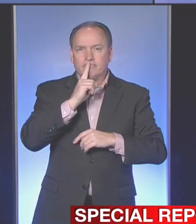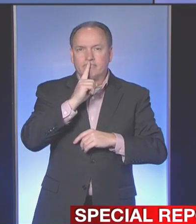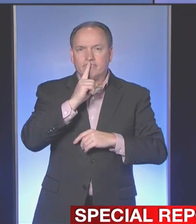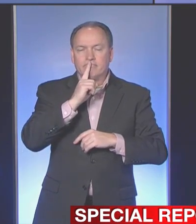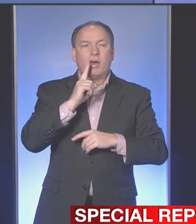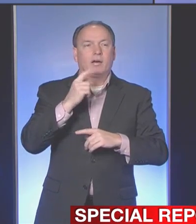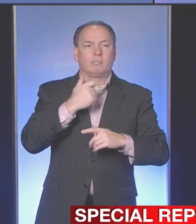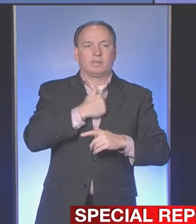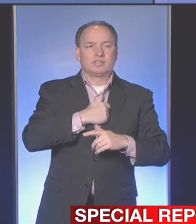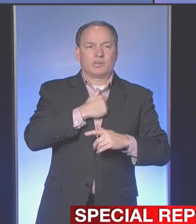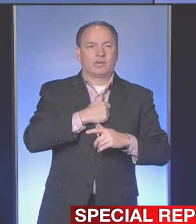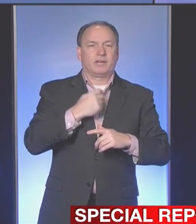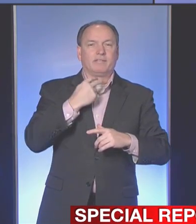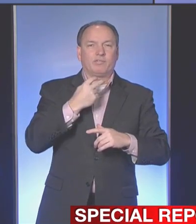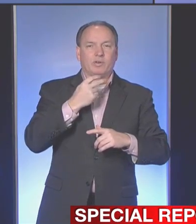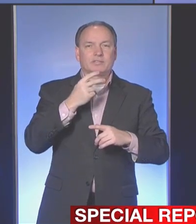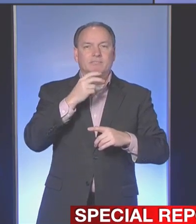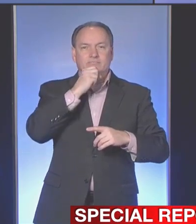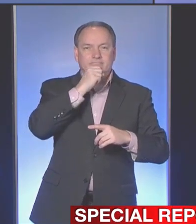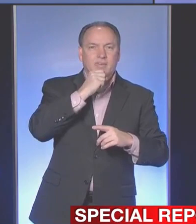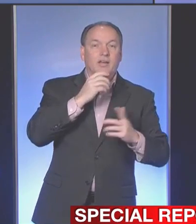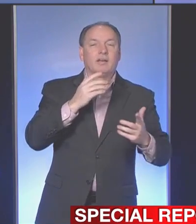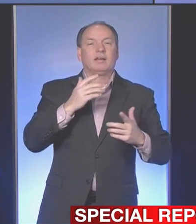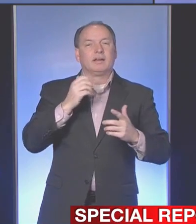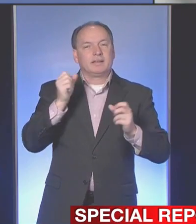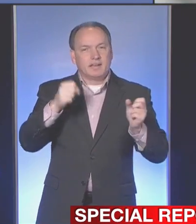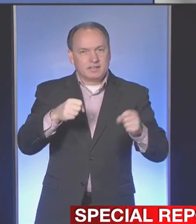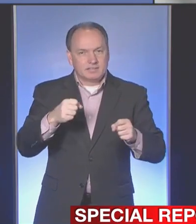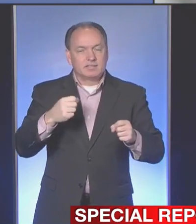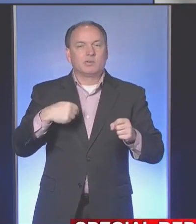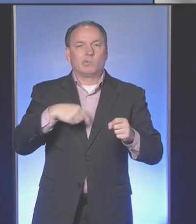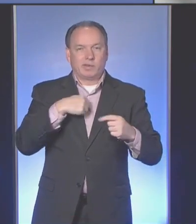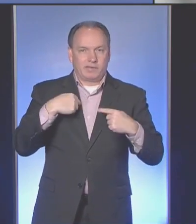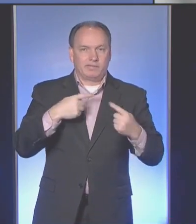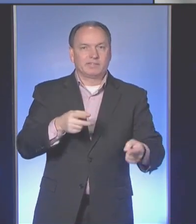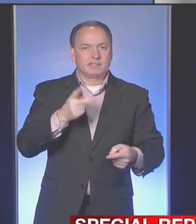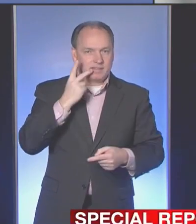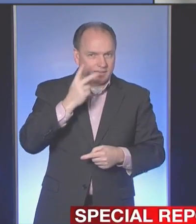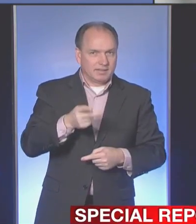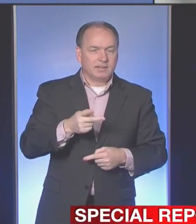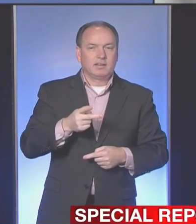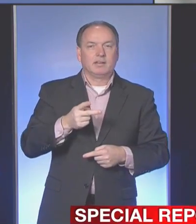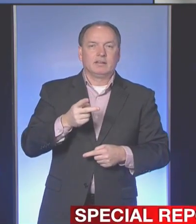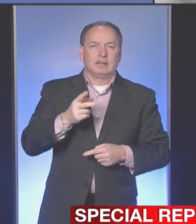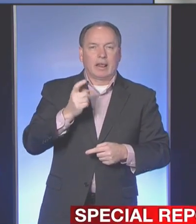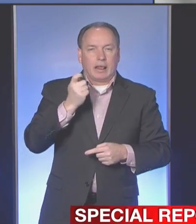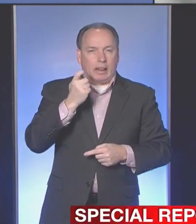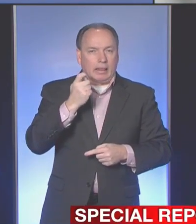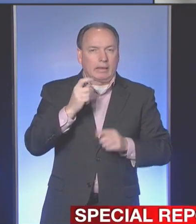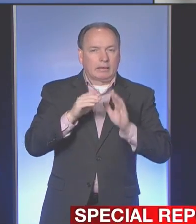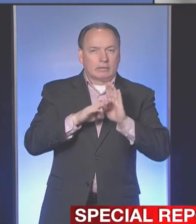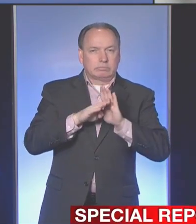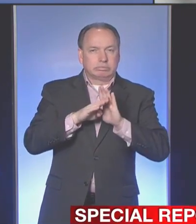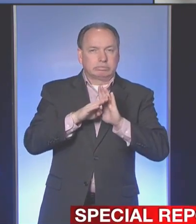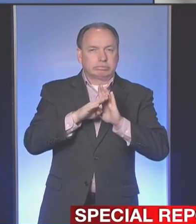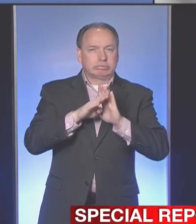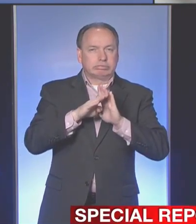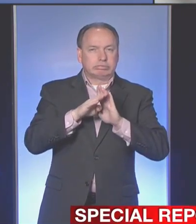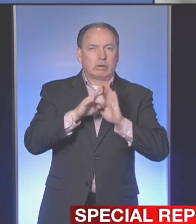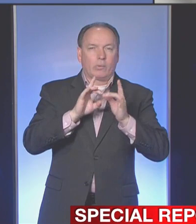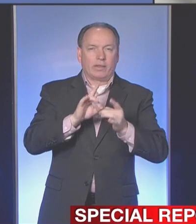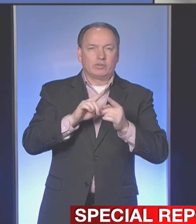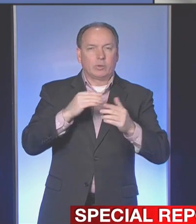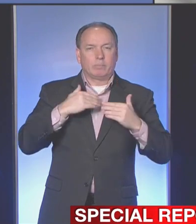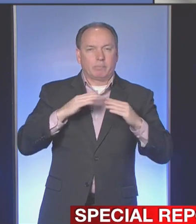I'm sorry. I always forget to do that. Yes, Shamir, we have seen a modest uptick in terms of behavioral health and